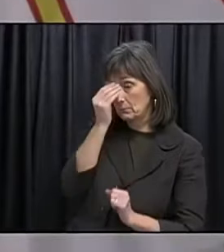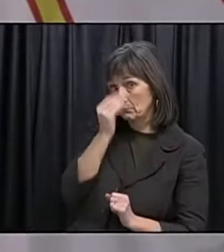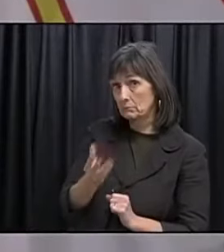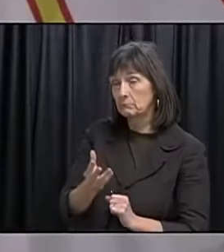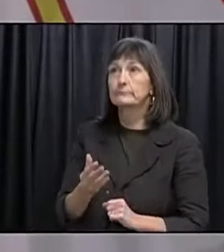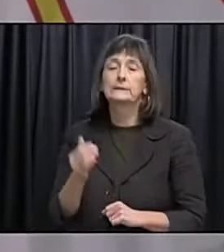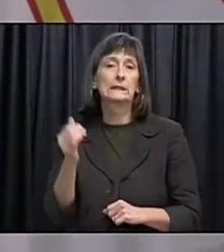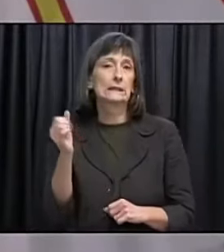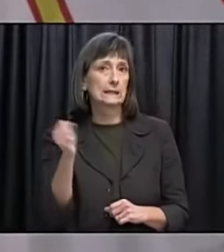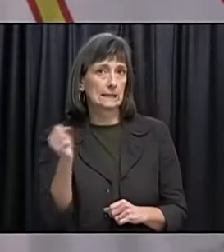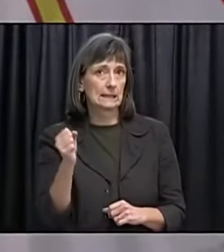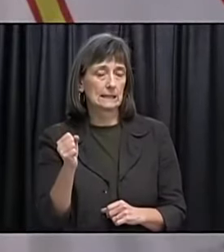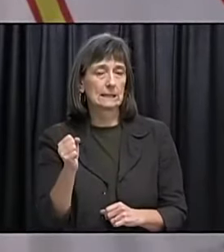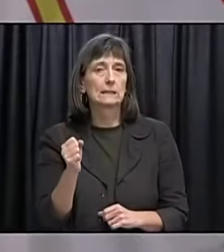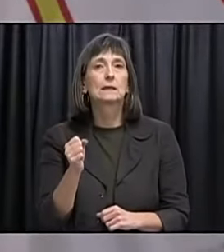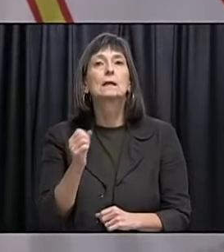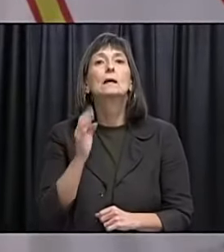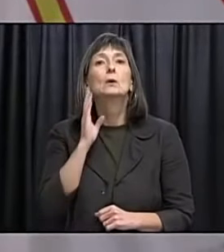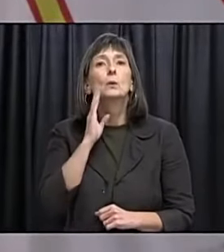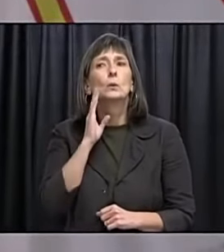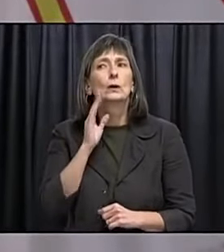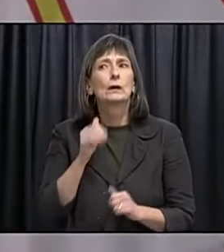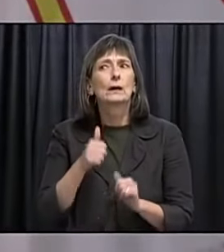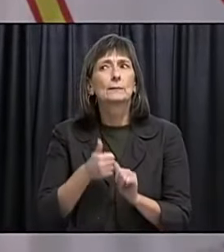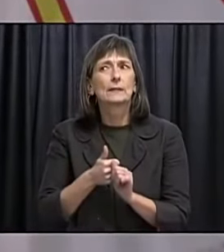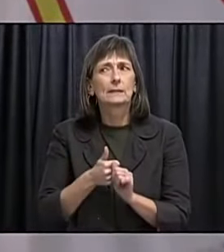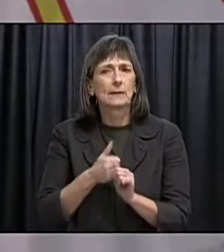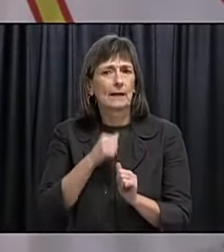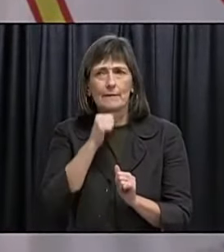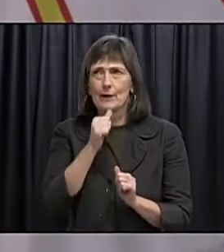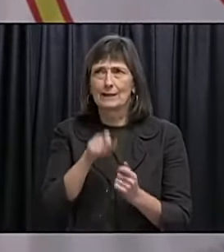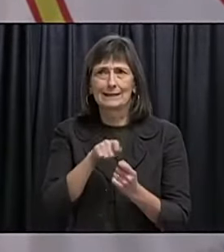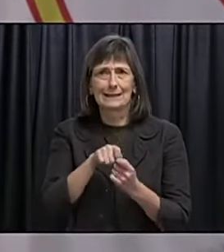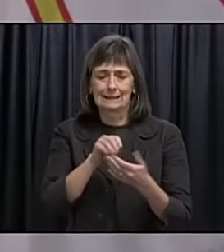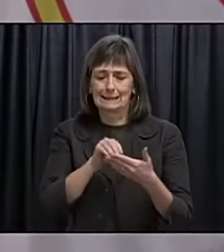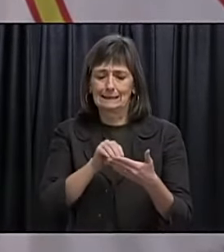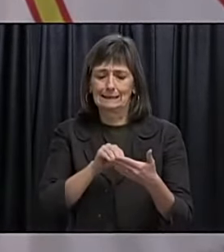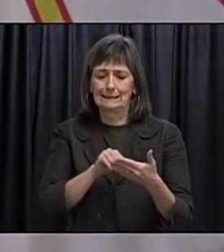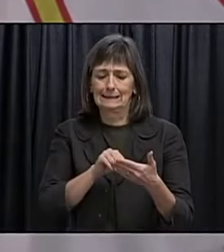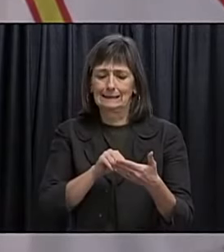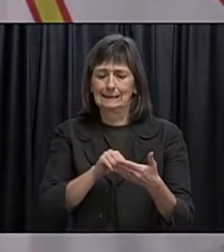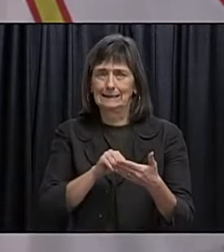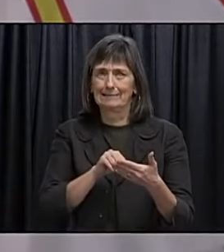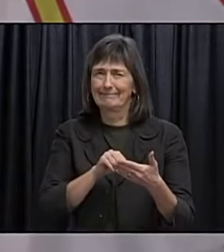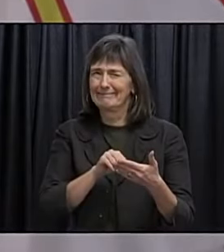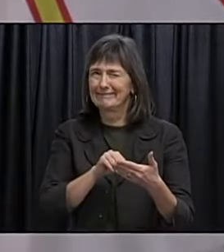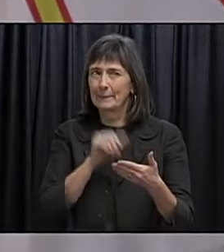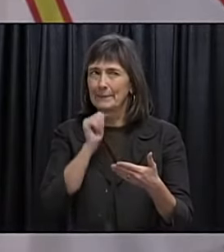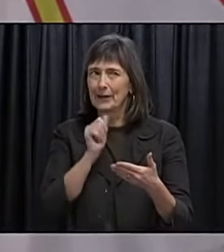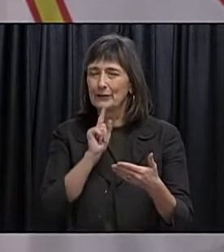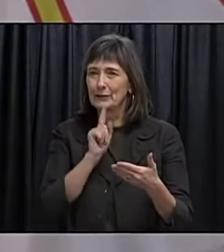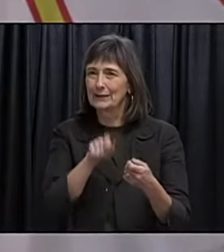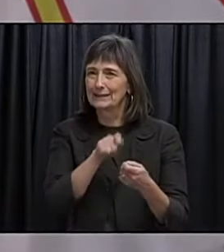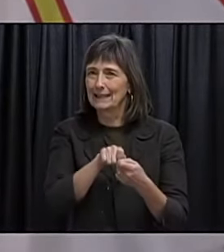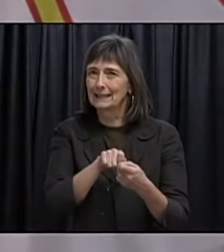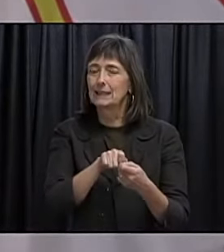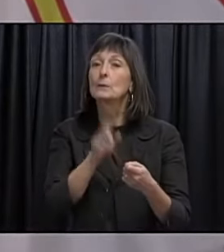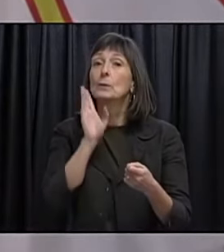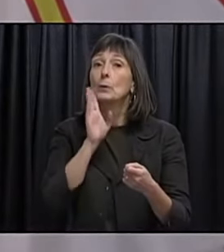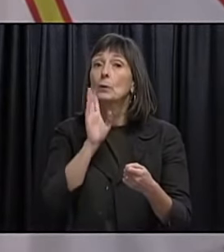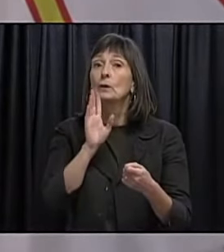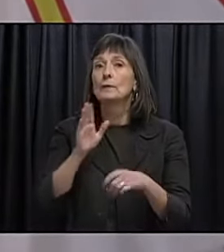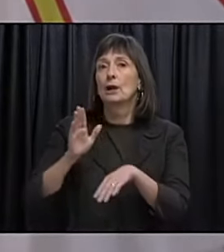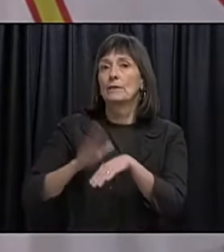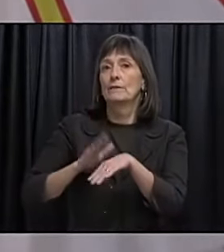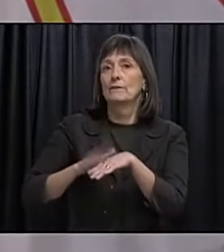Yes. There will be. An update. And I don't have them. Written down. front of me. I don't want to speak. Out of turn. But they will be. In the